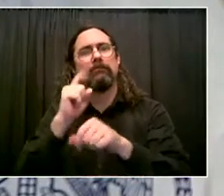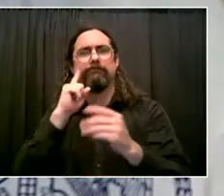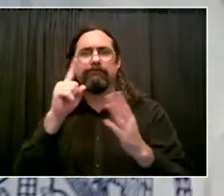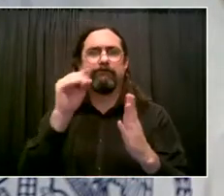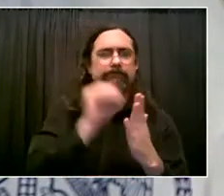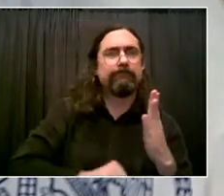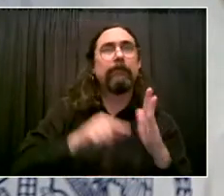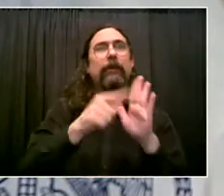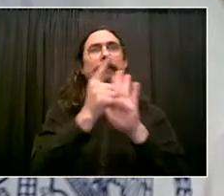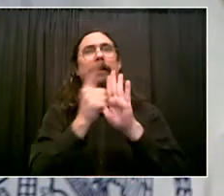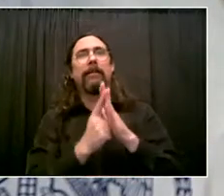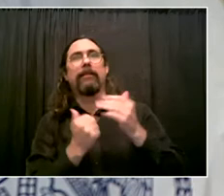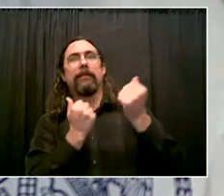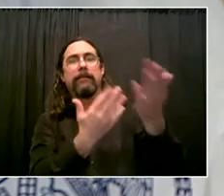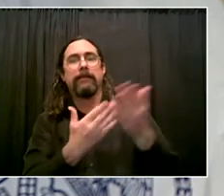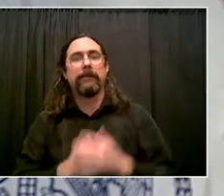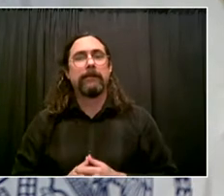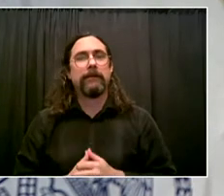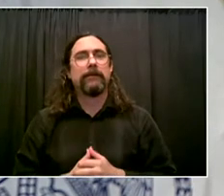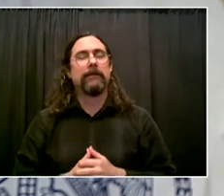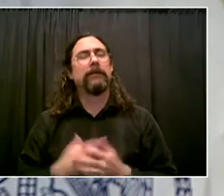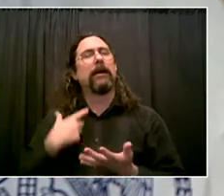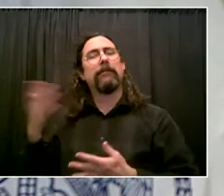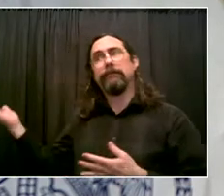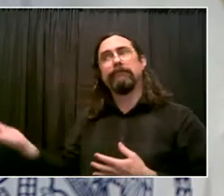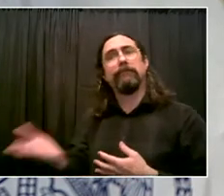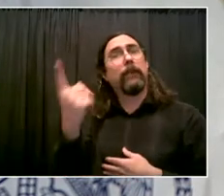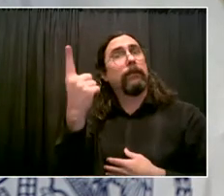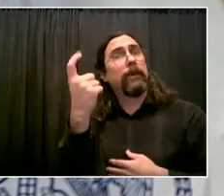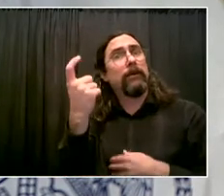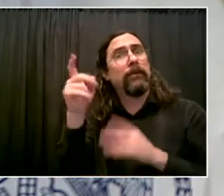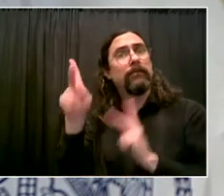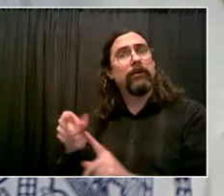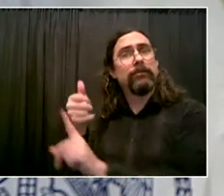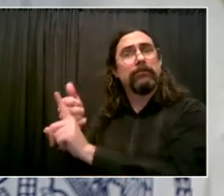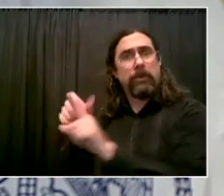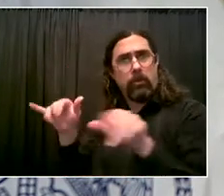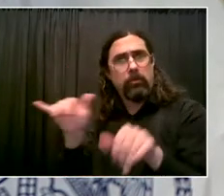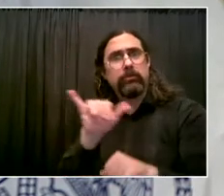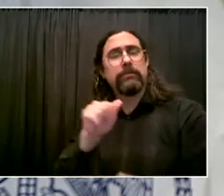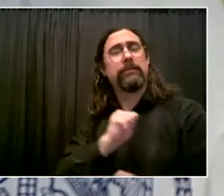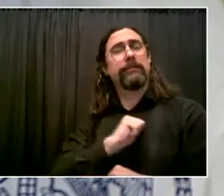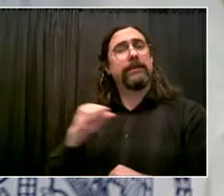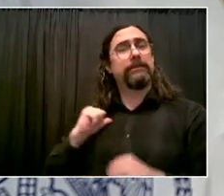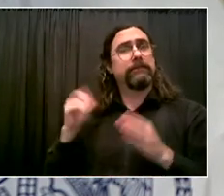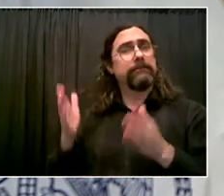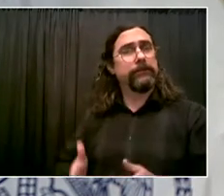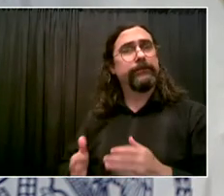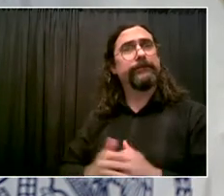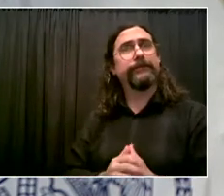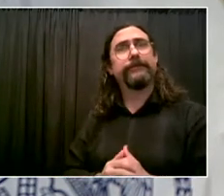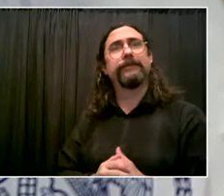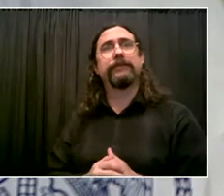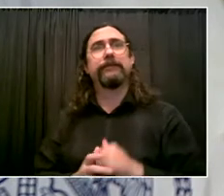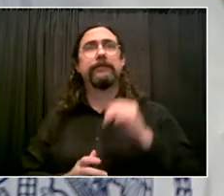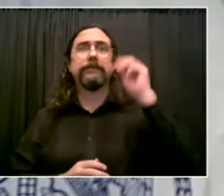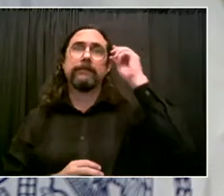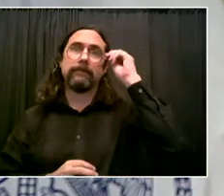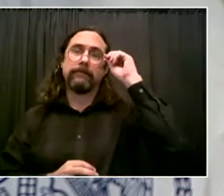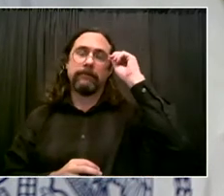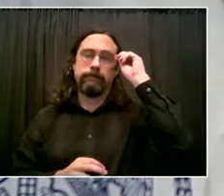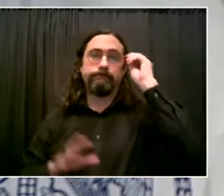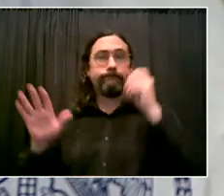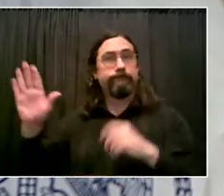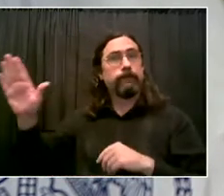and, uh, her vantage point here is particularly crucial. Uh, she represents a community in the